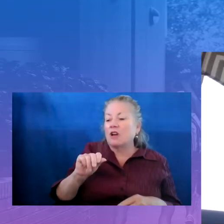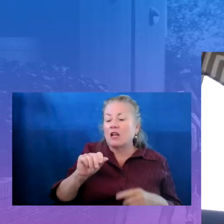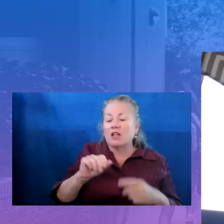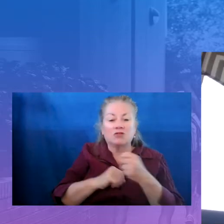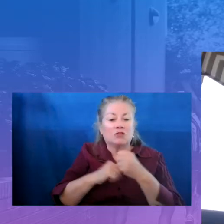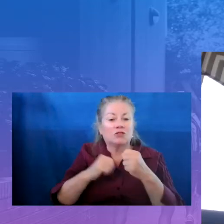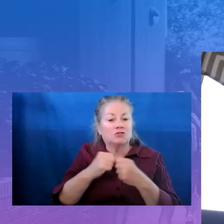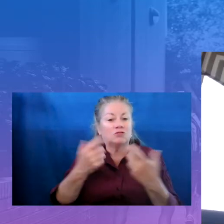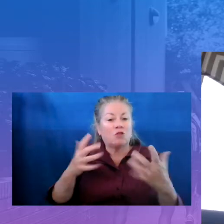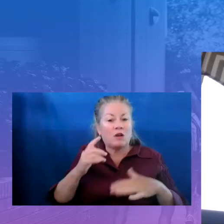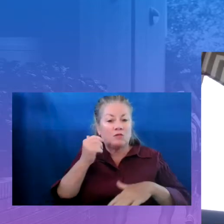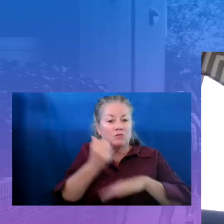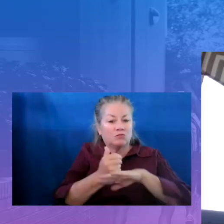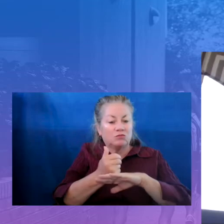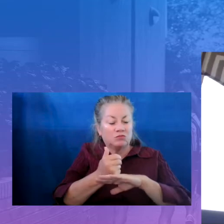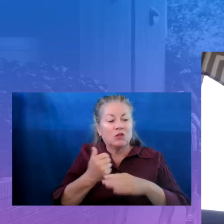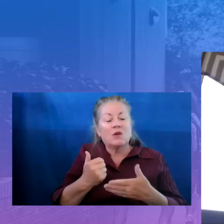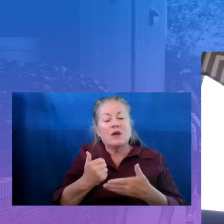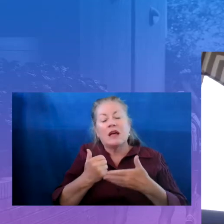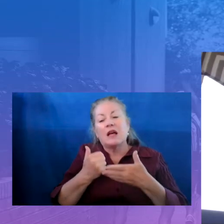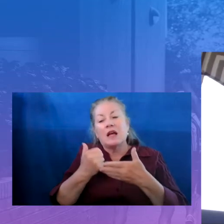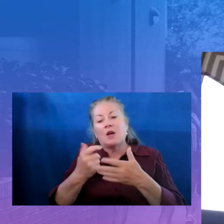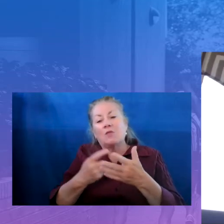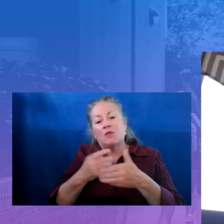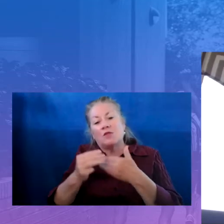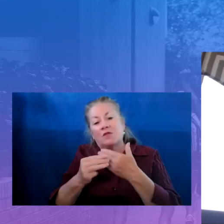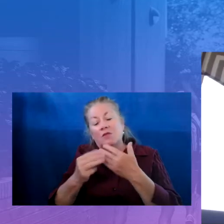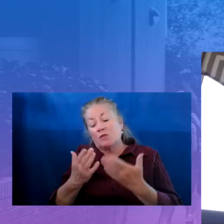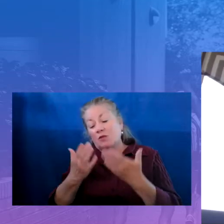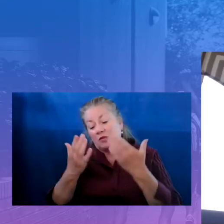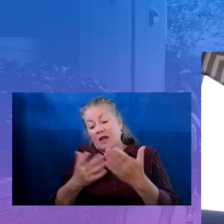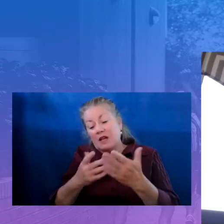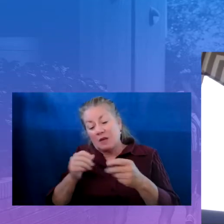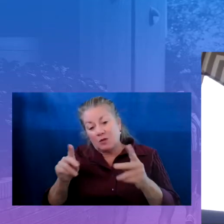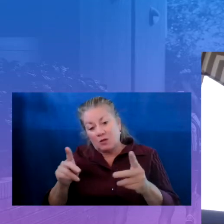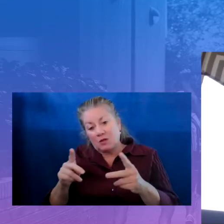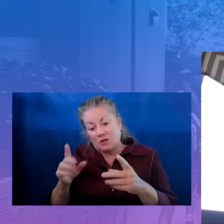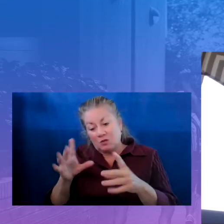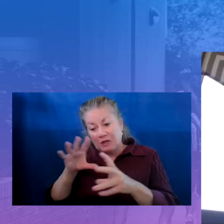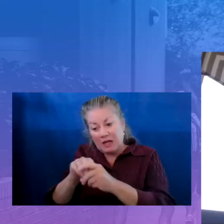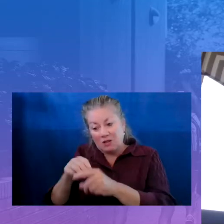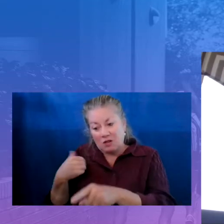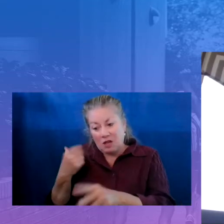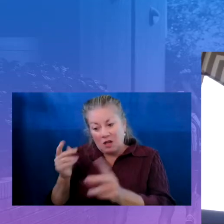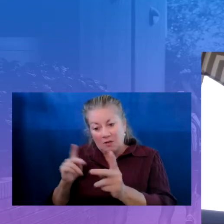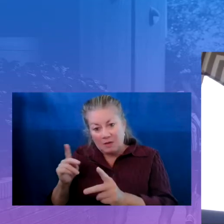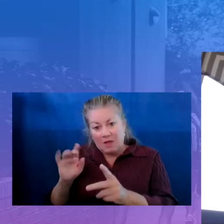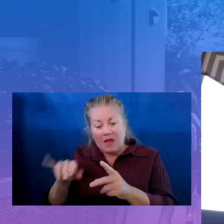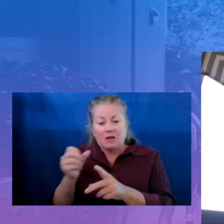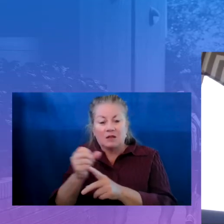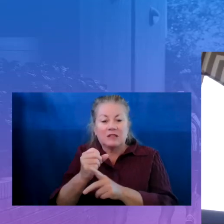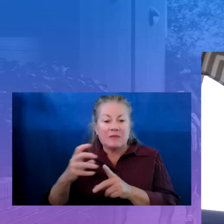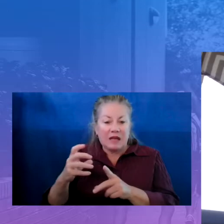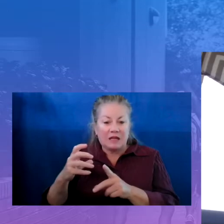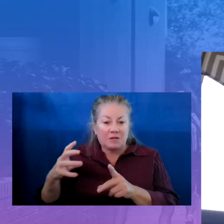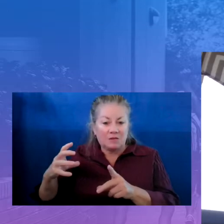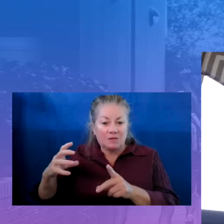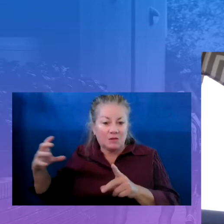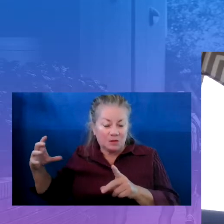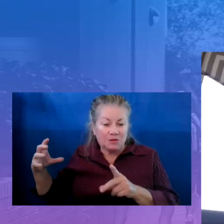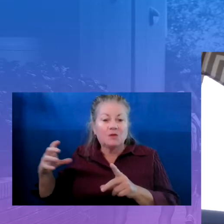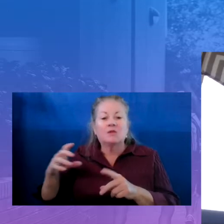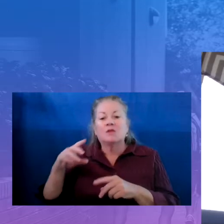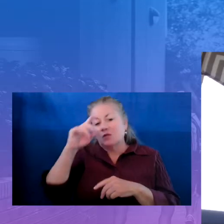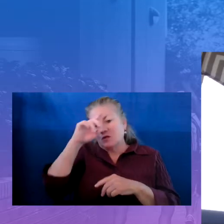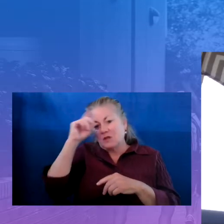to engage our young people. And that then expanded into the summer opportunities that we launched last summer